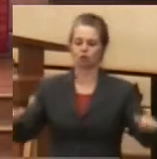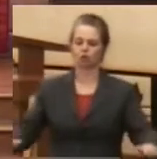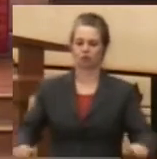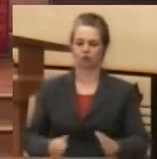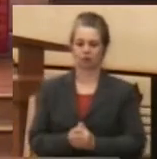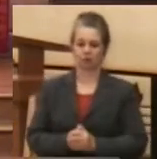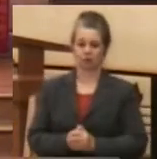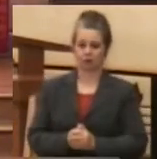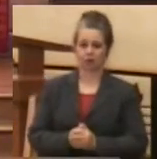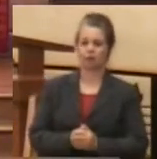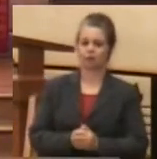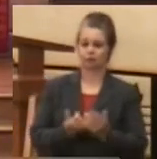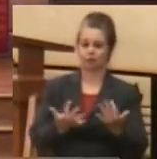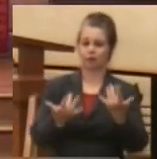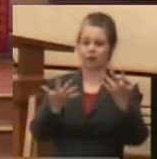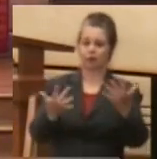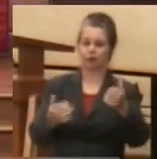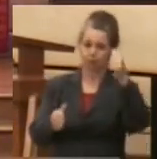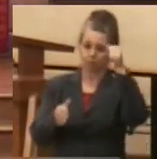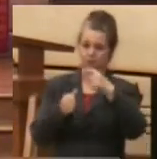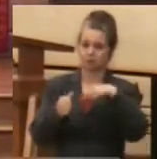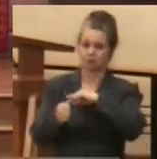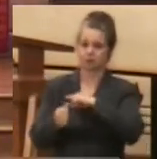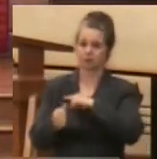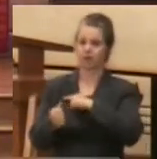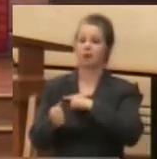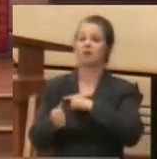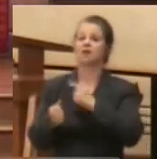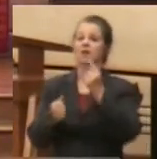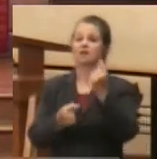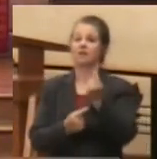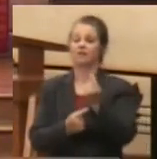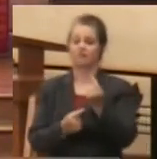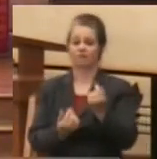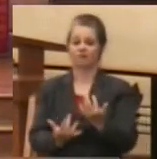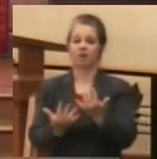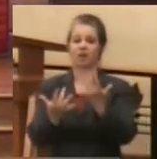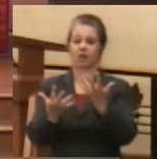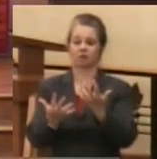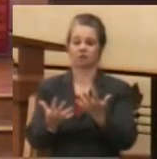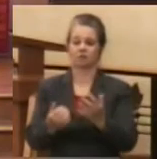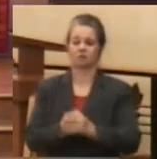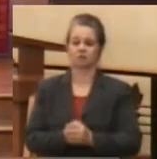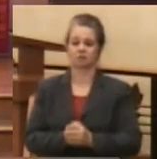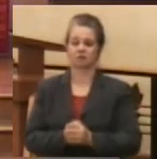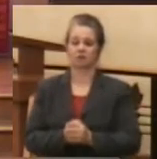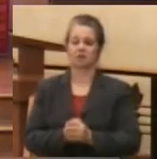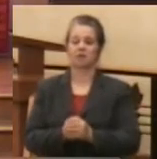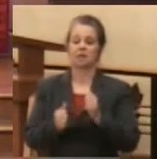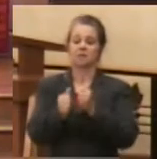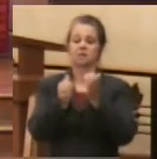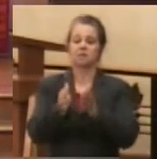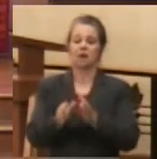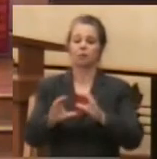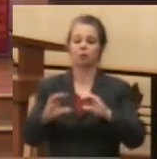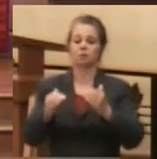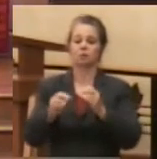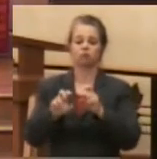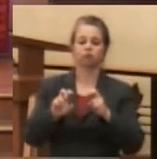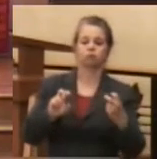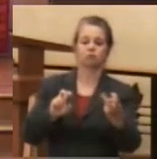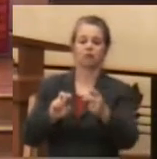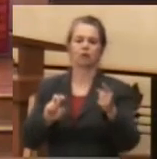us of the fire that was above the heads of the disciples as they were preaching to the people